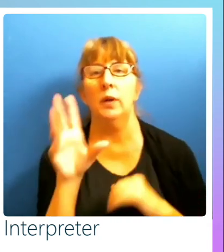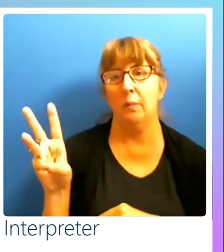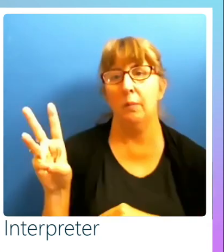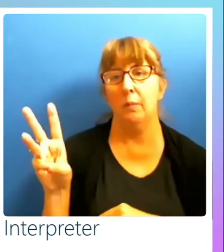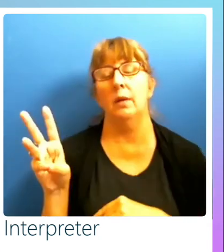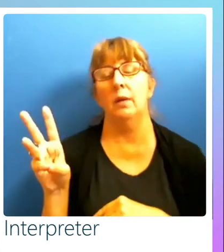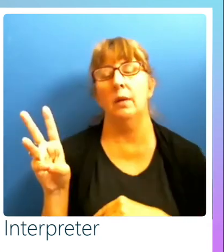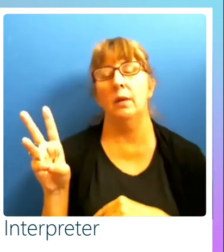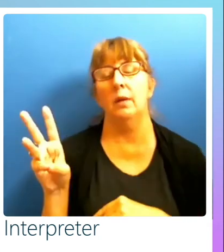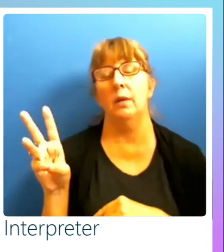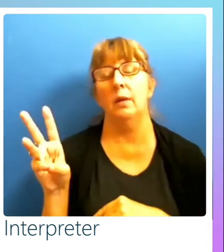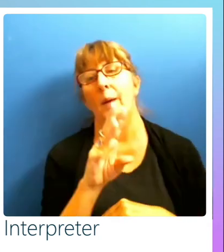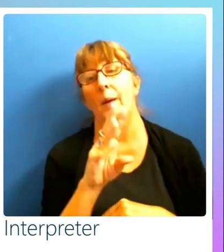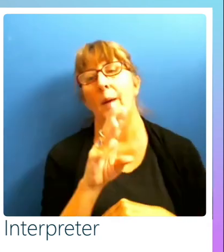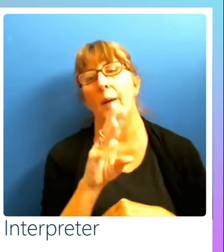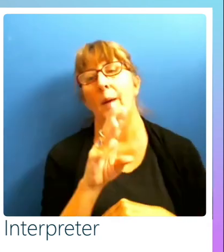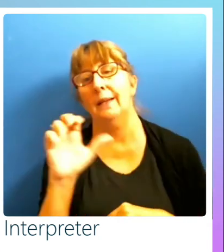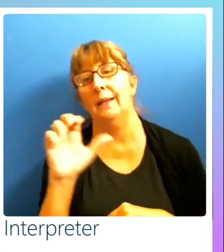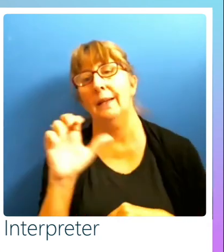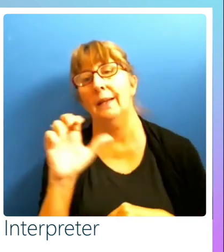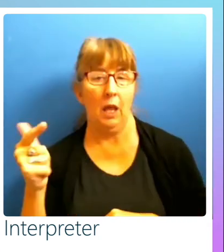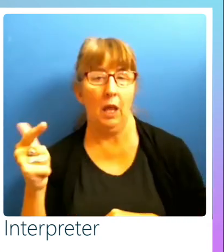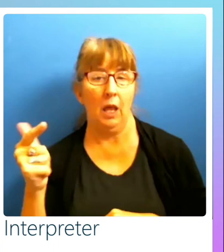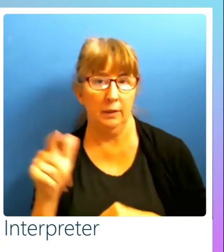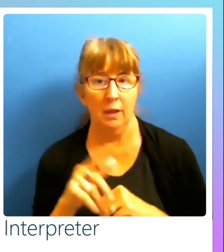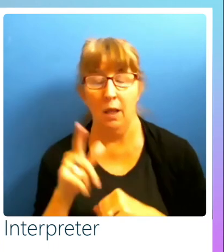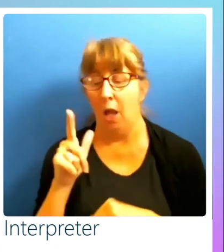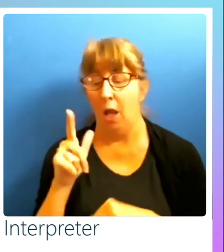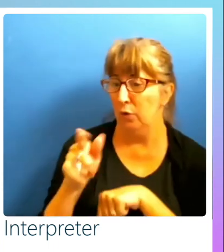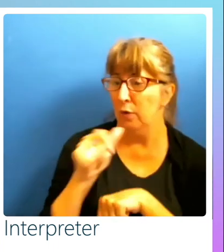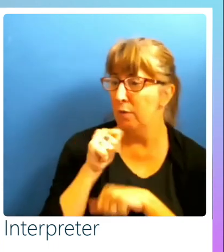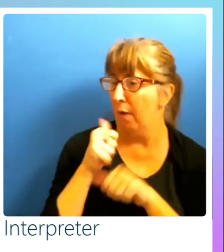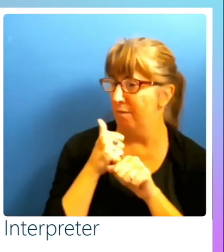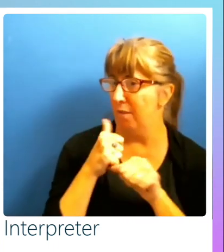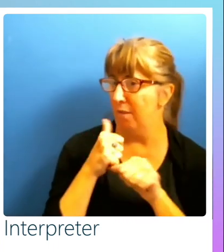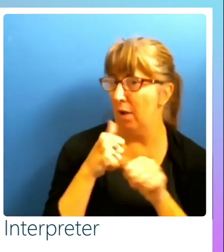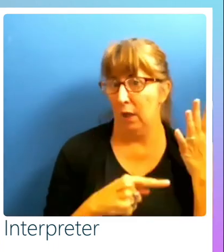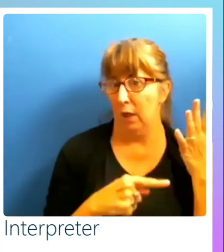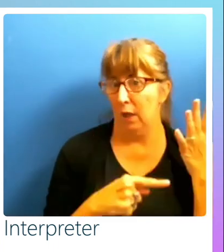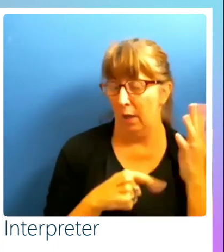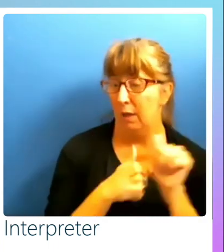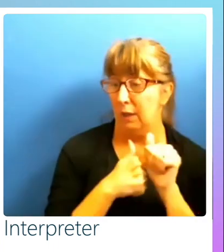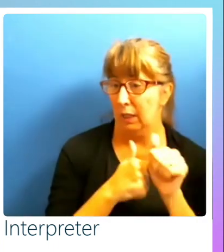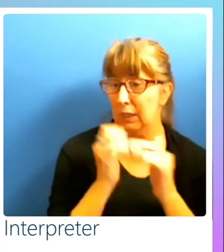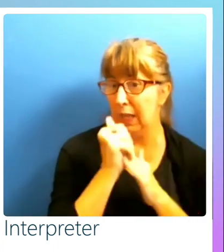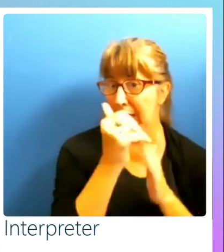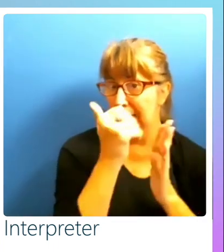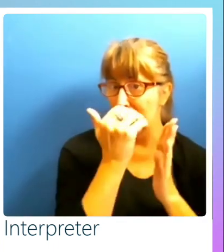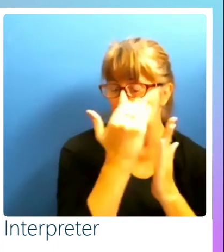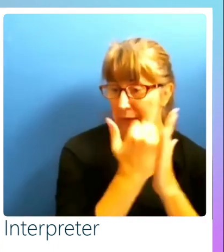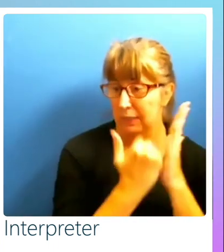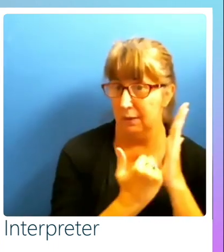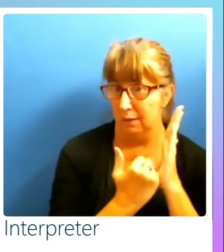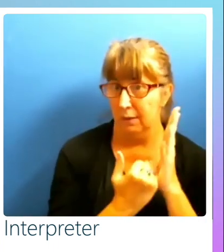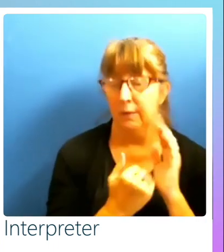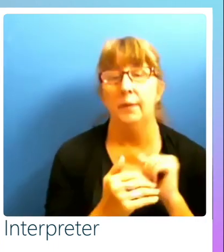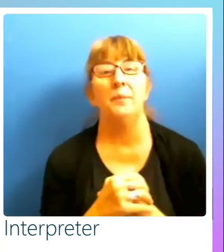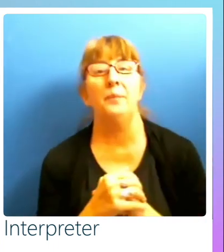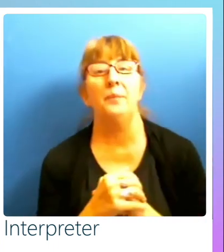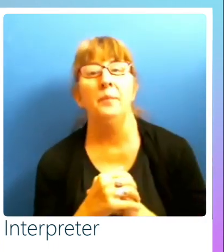I accuse you of not following those guidelines because that's been referenced at some point through some litigation.